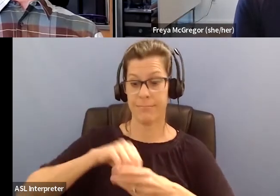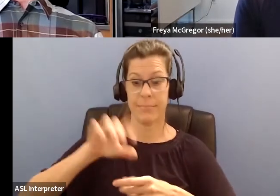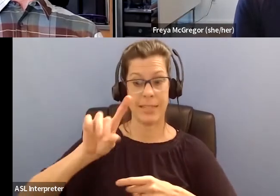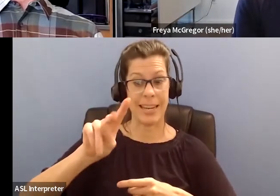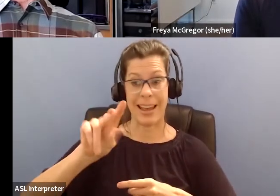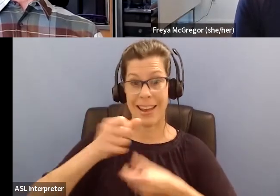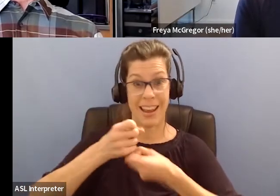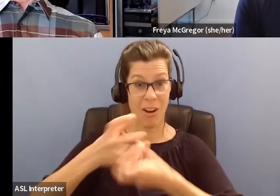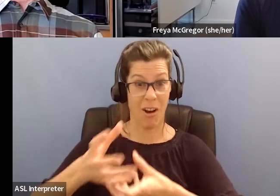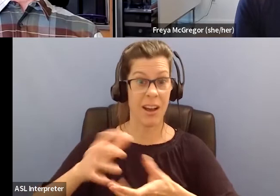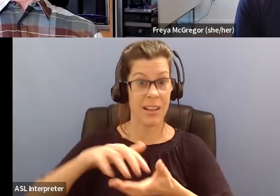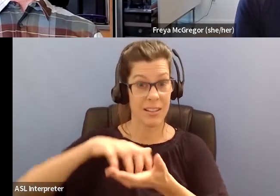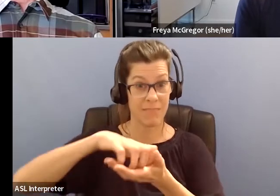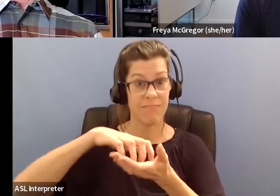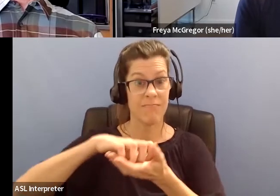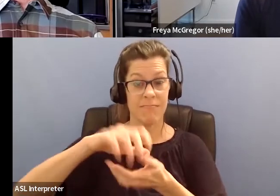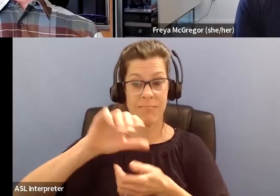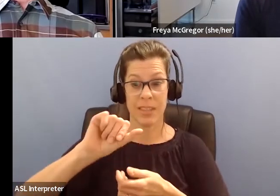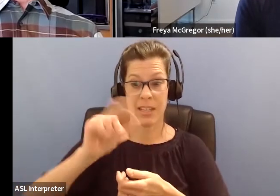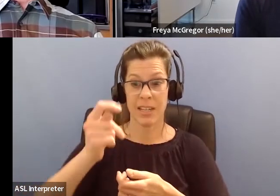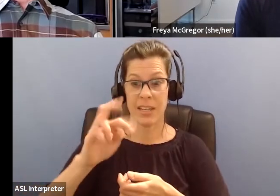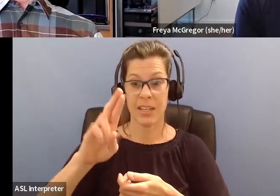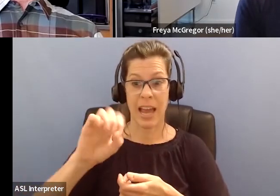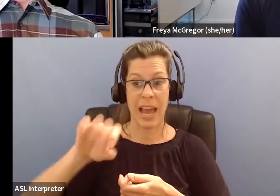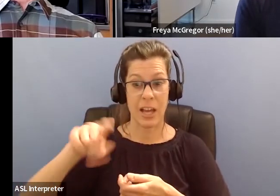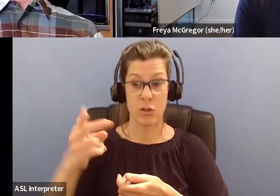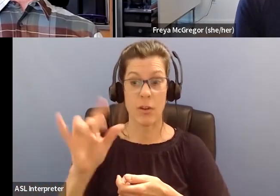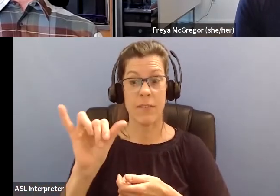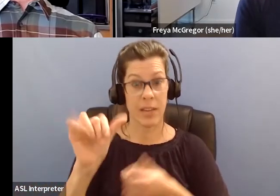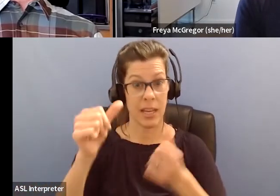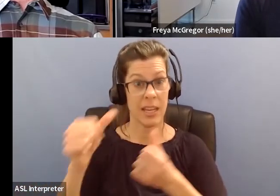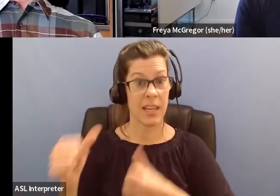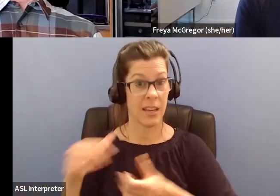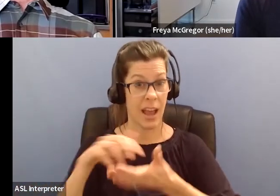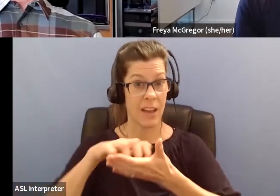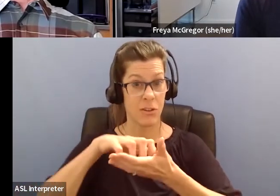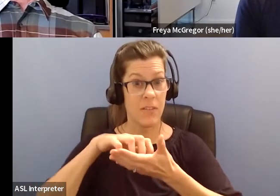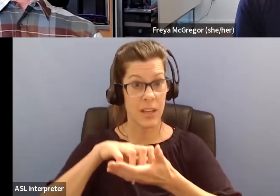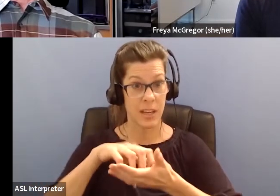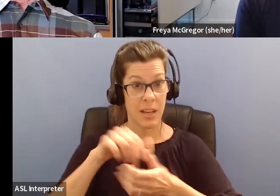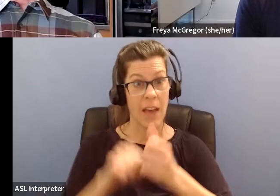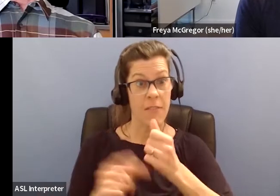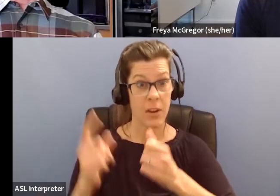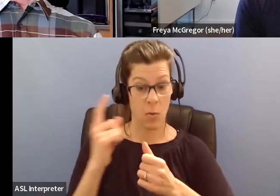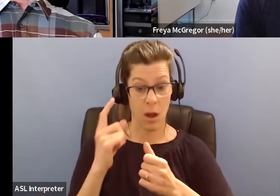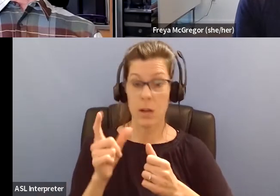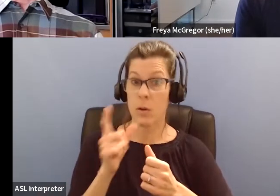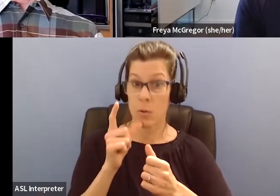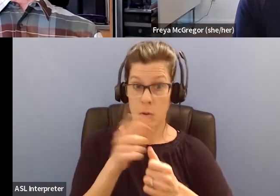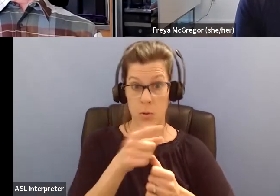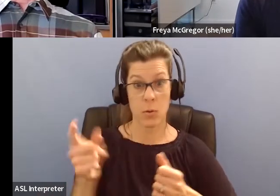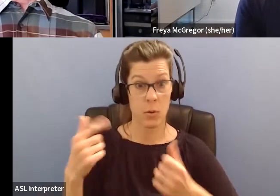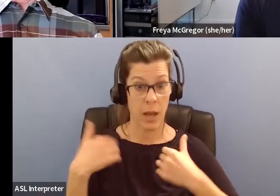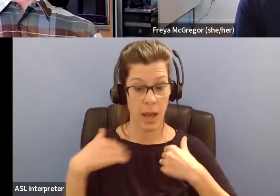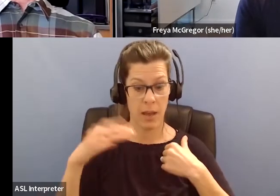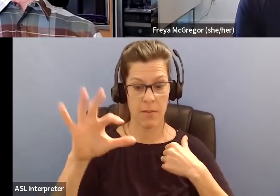in my case, which is so, and so everyone that has FSHD, um, I'm